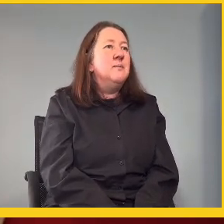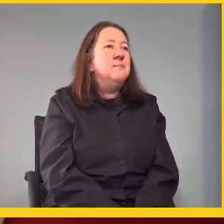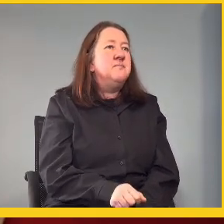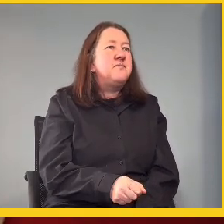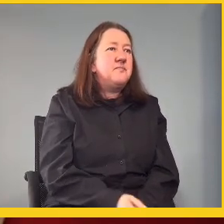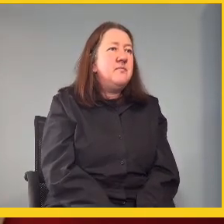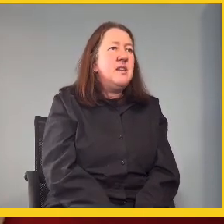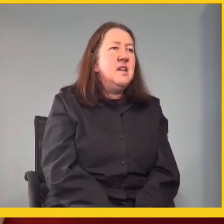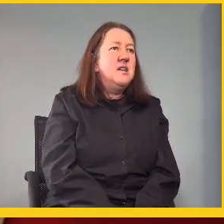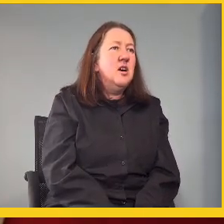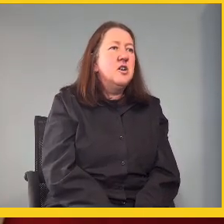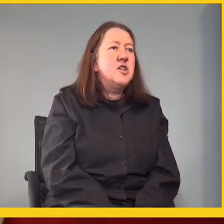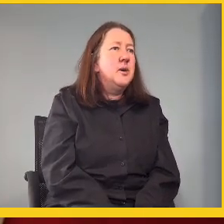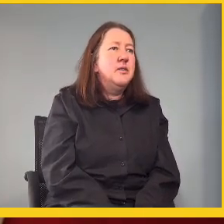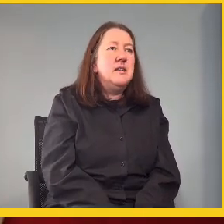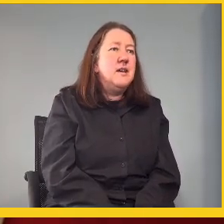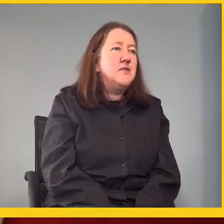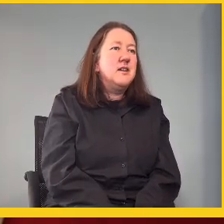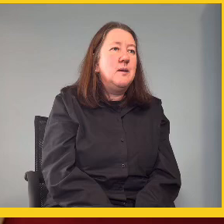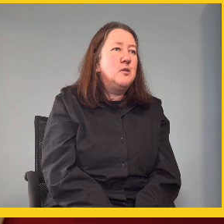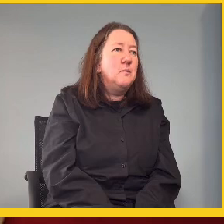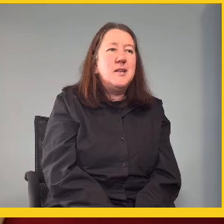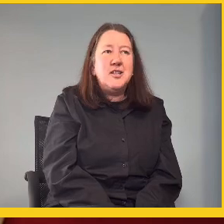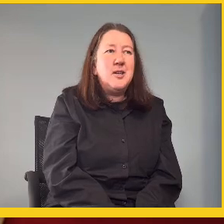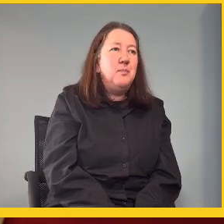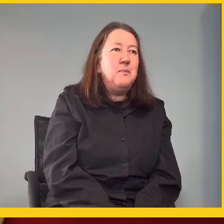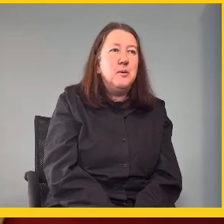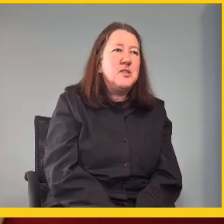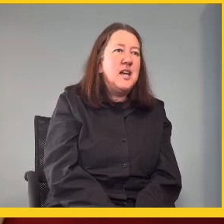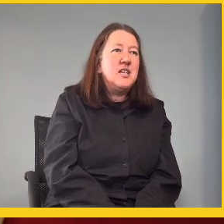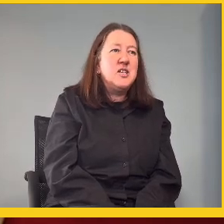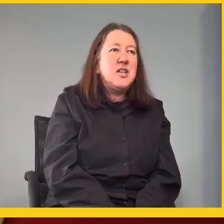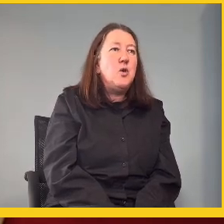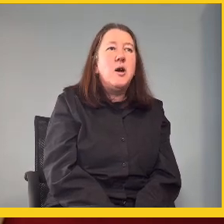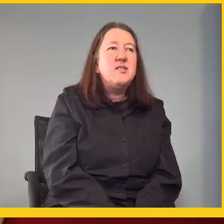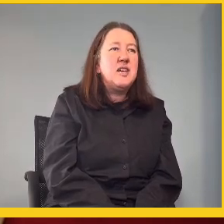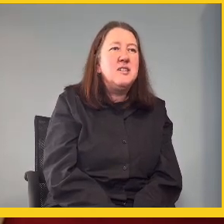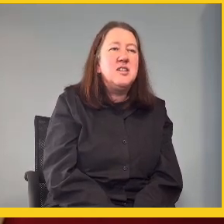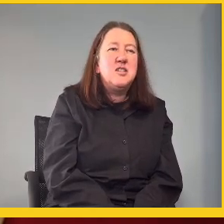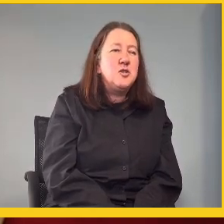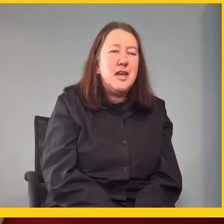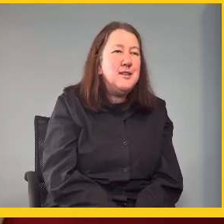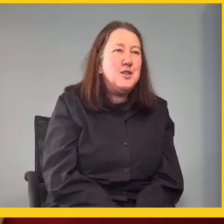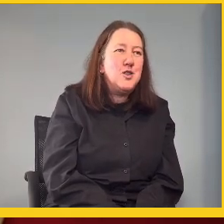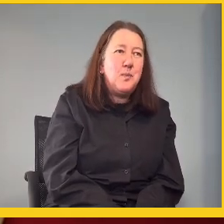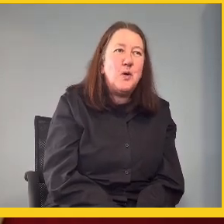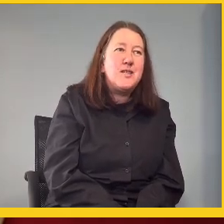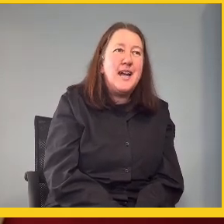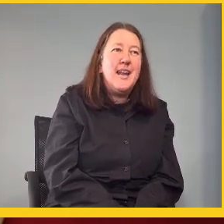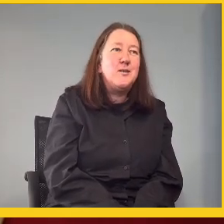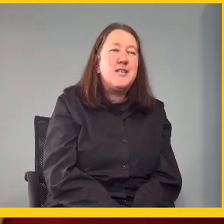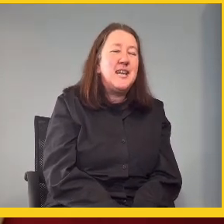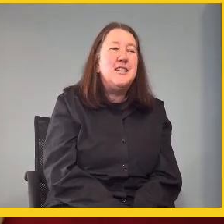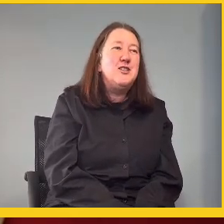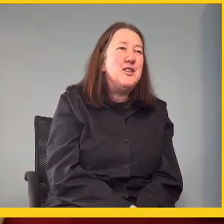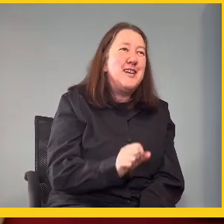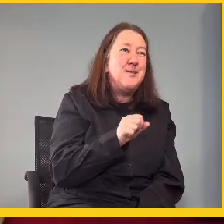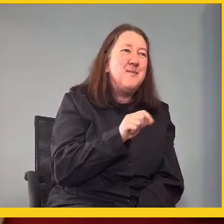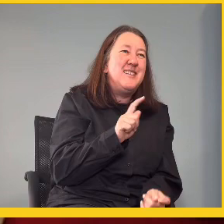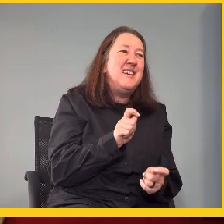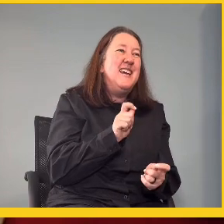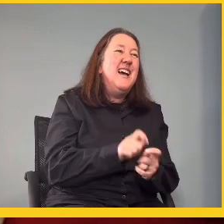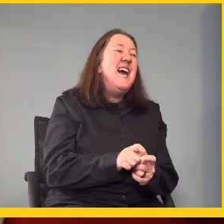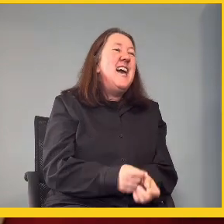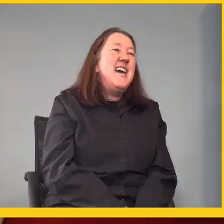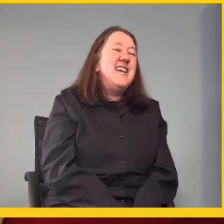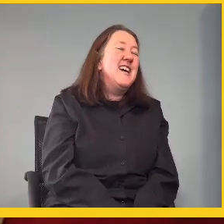and, yeah, so, and then deaths, I kept on messaging people saying, just say one sentence, to say that you support someone, send it to